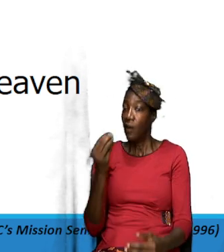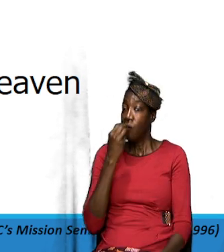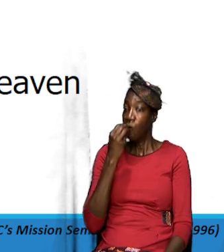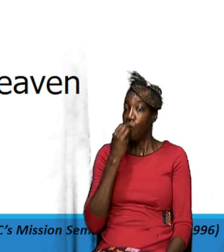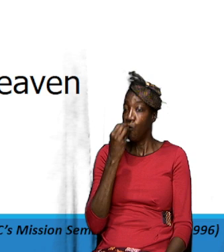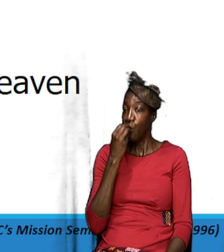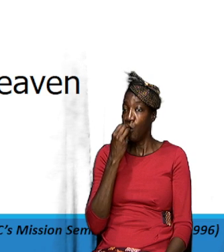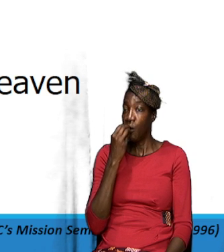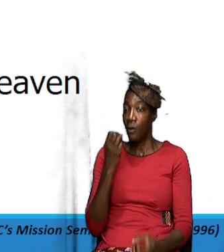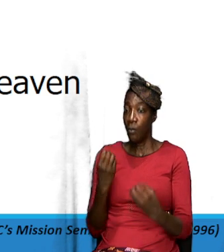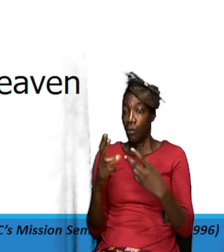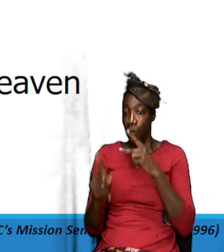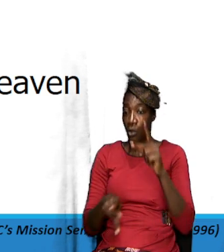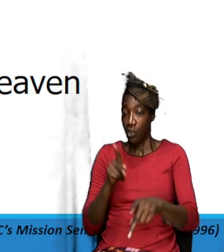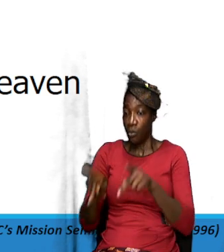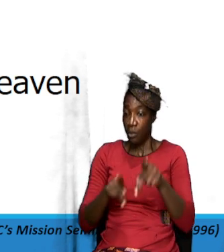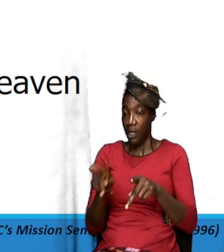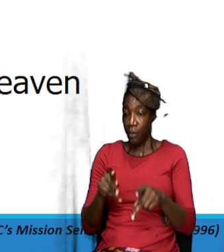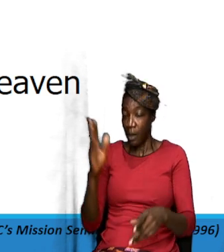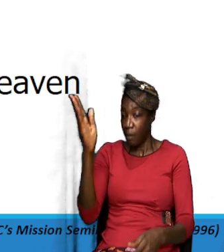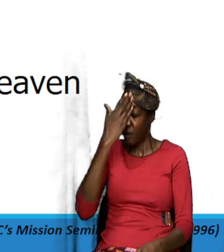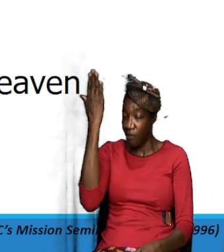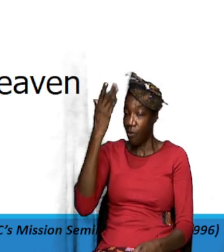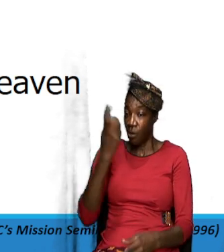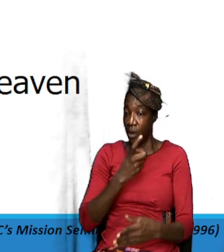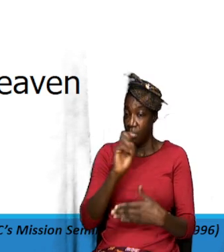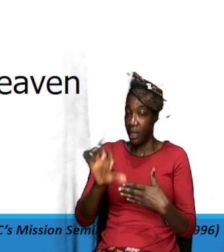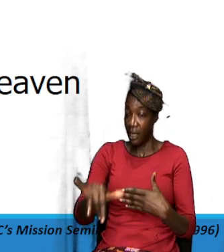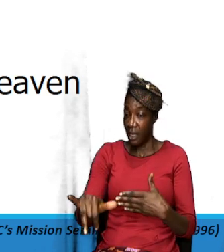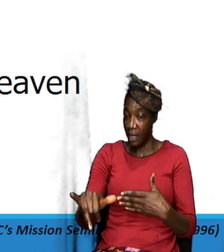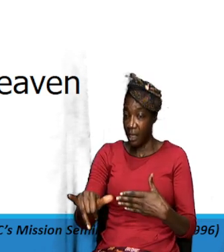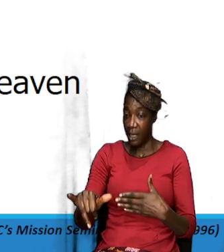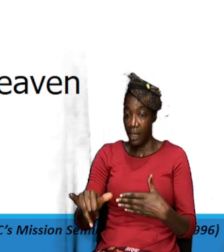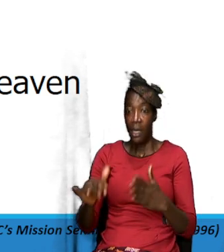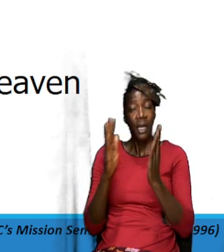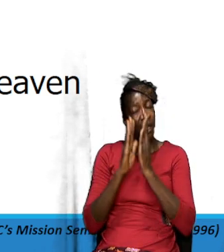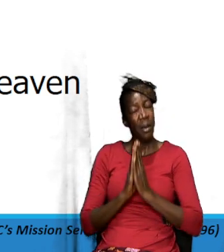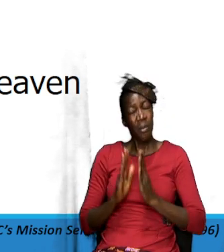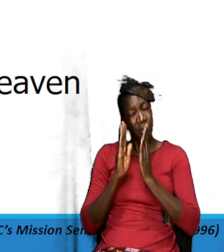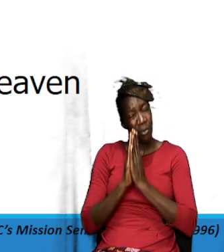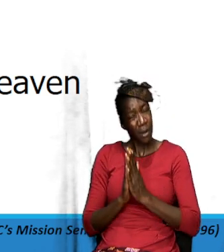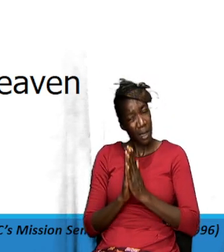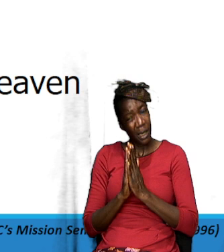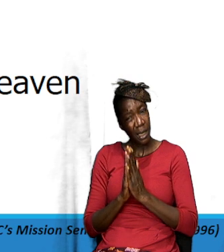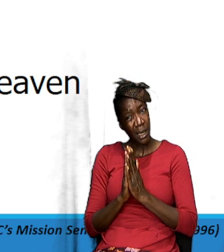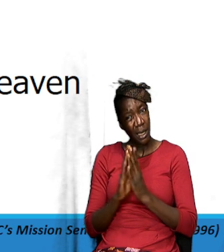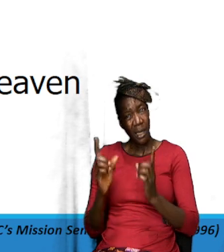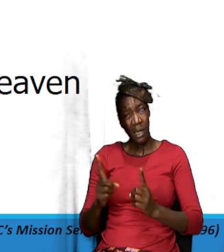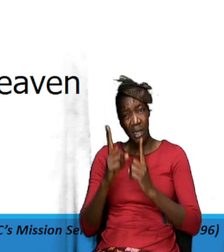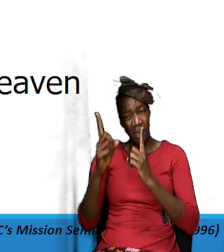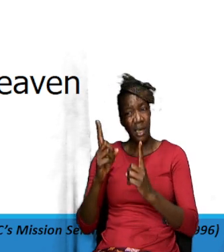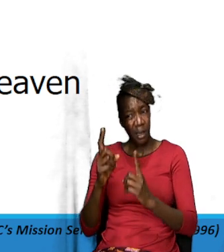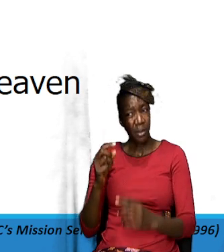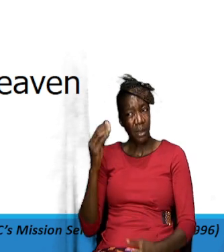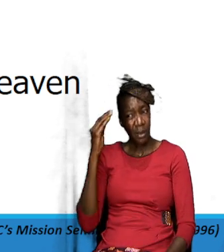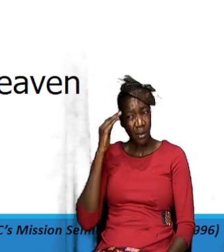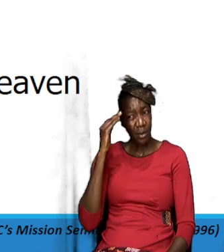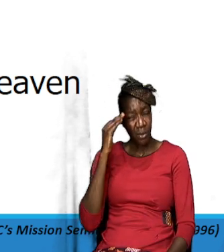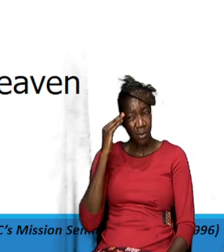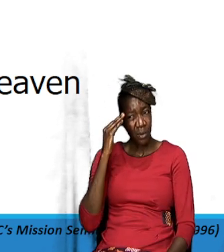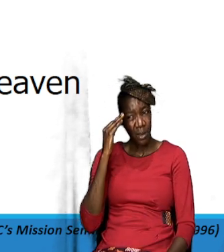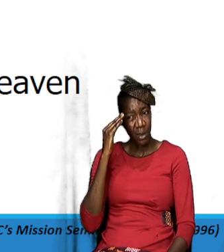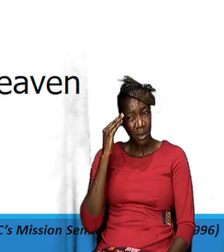excuse me but before he did that again he prayed and so they noticed his